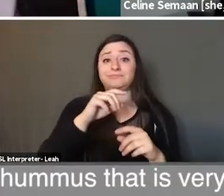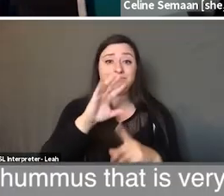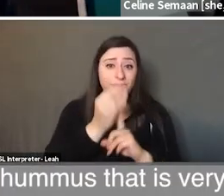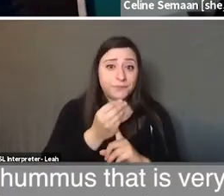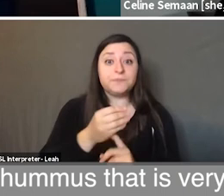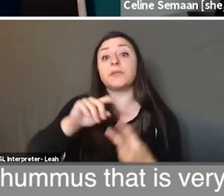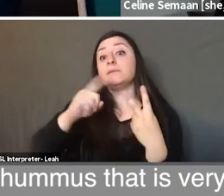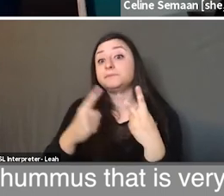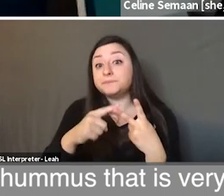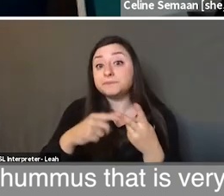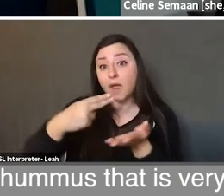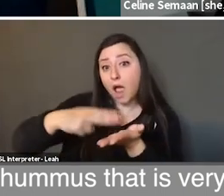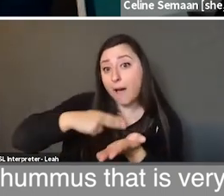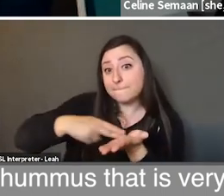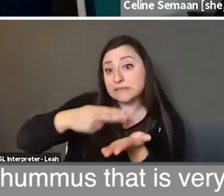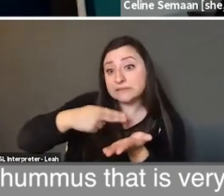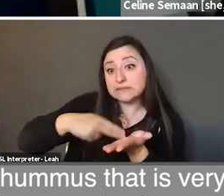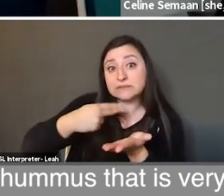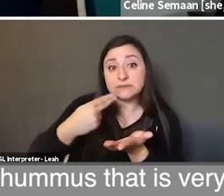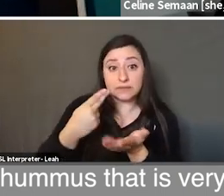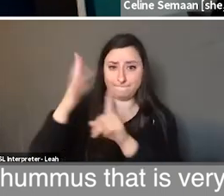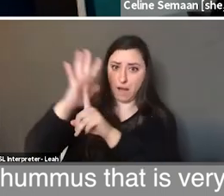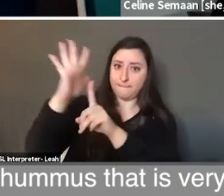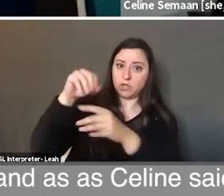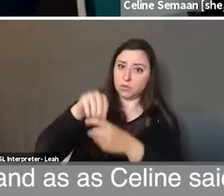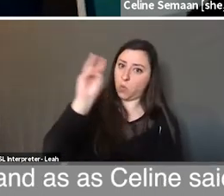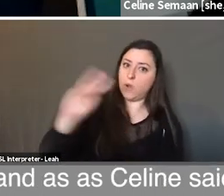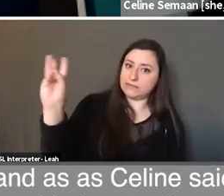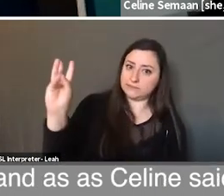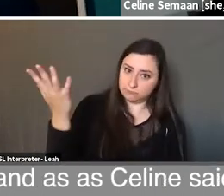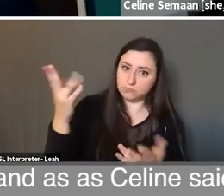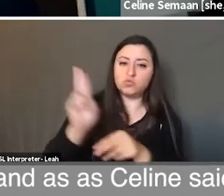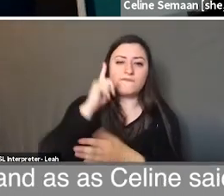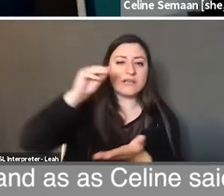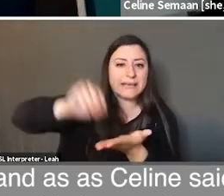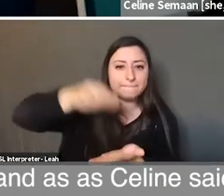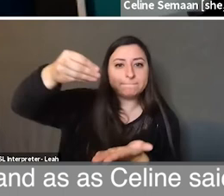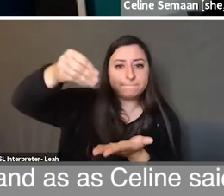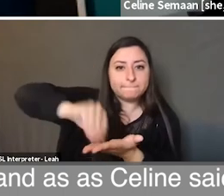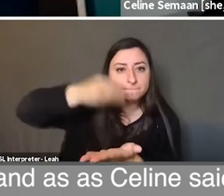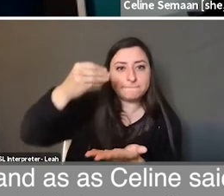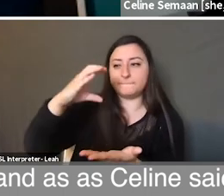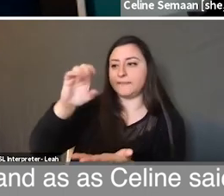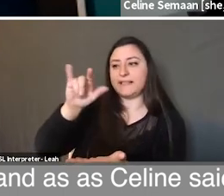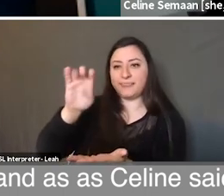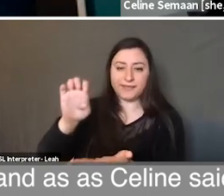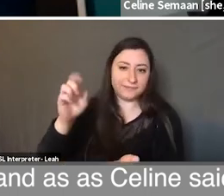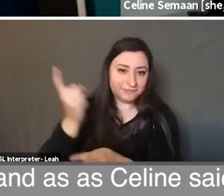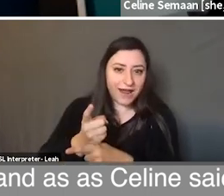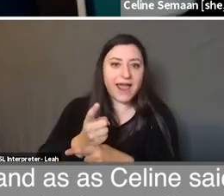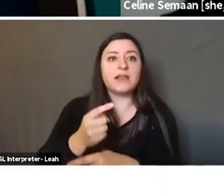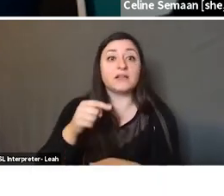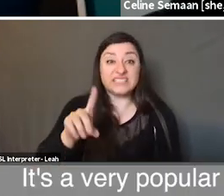To the hummus that is very popular in the West, that is used as a dip and is, as Celine said, is gentrified, is